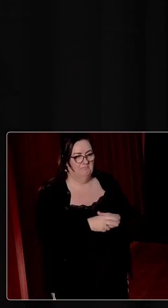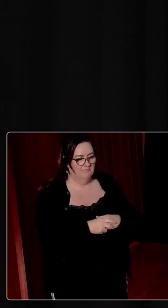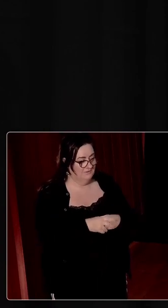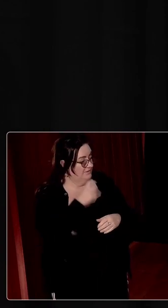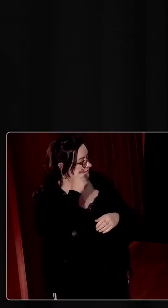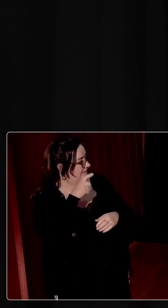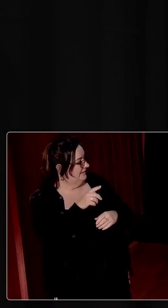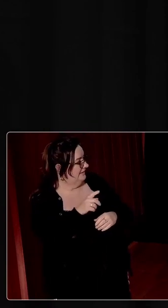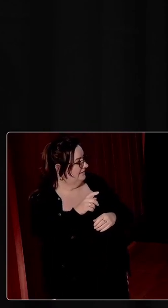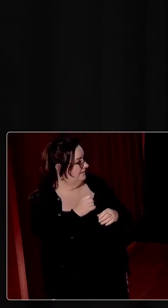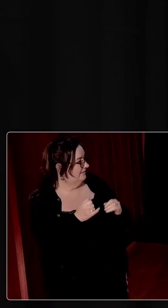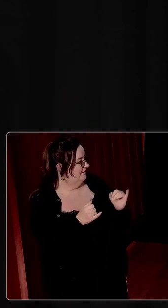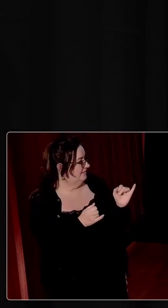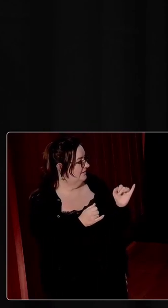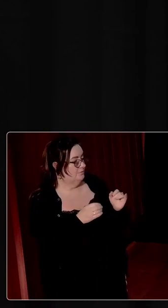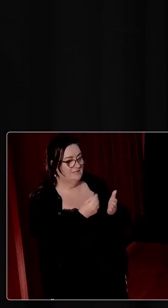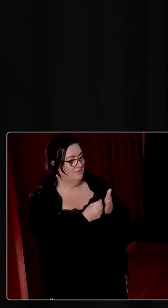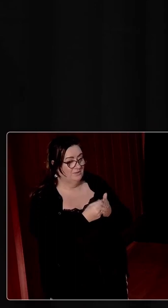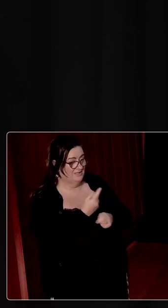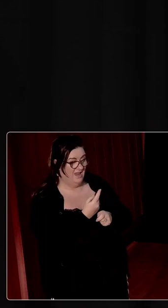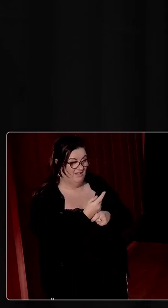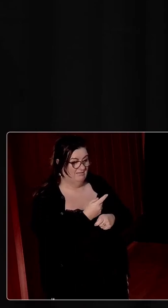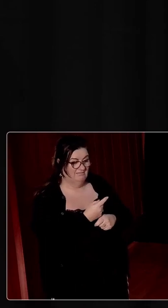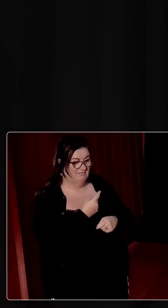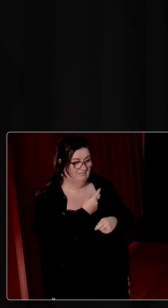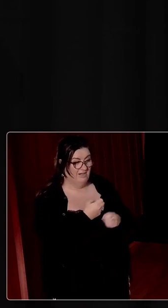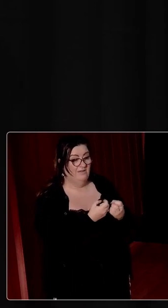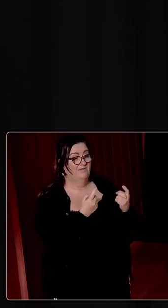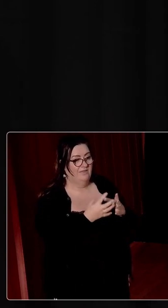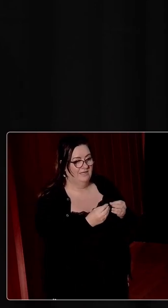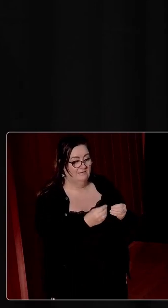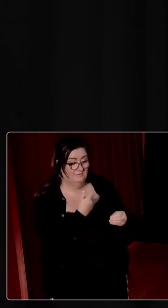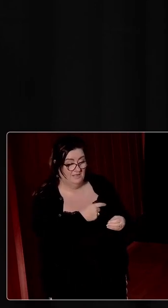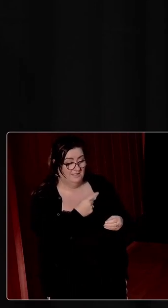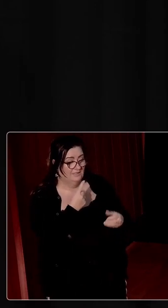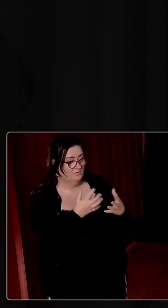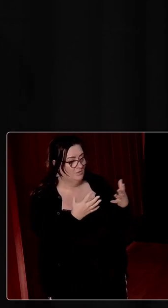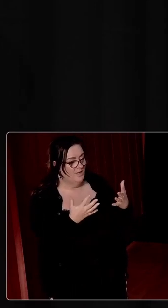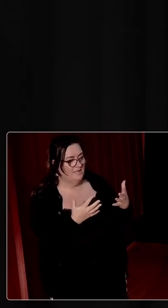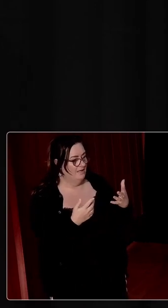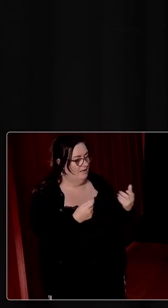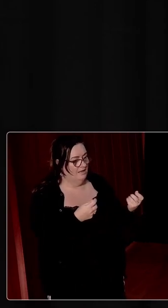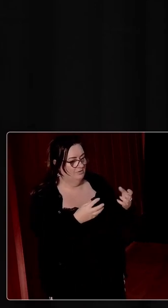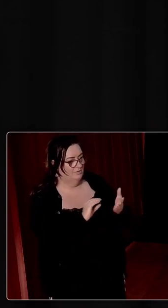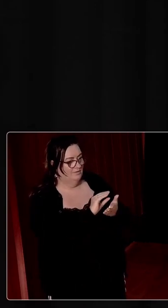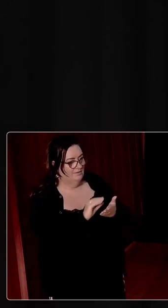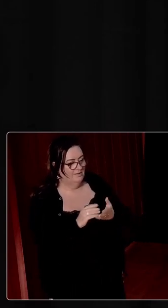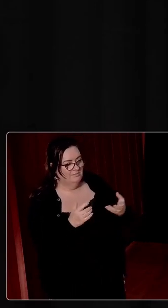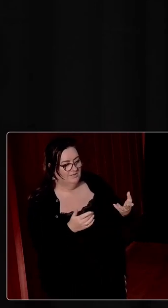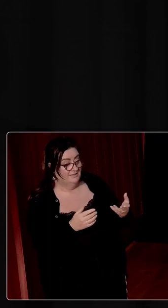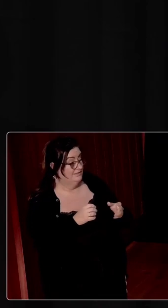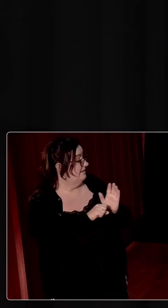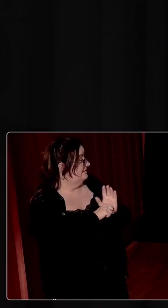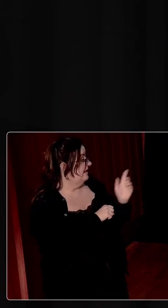don't think it works, I don't think it was that the money was there for everyone. So I think that maybe there were too many vested interests and the state